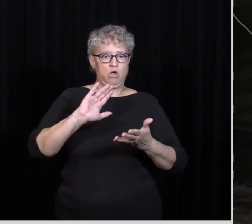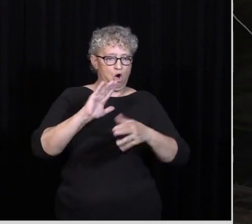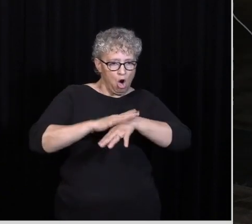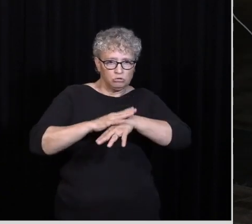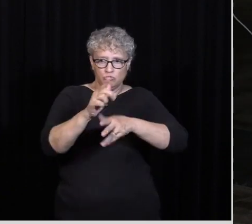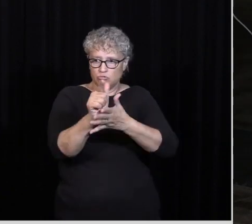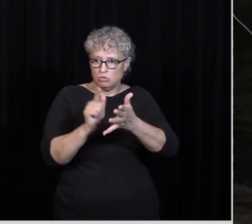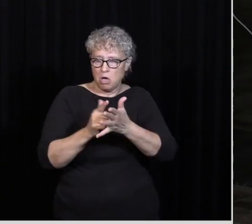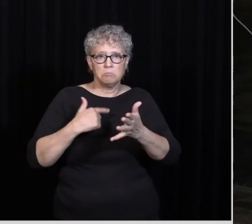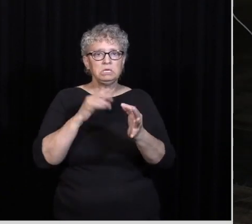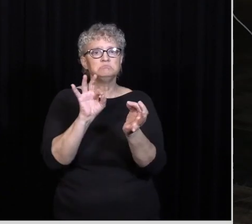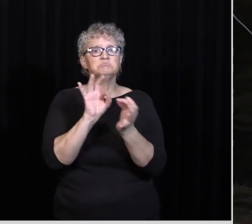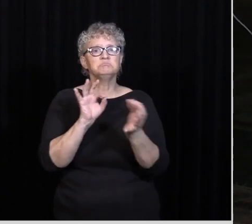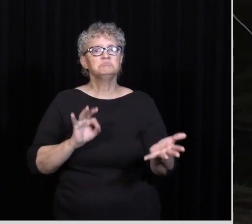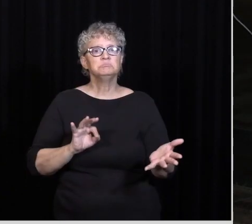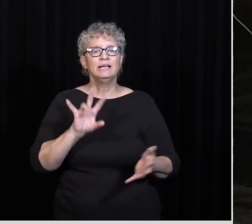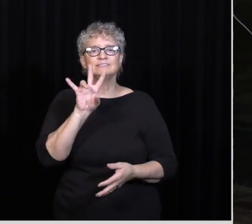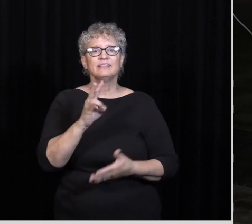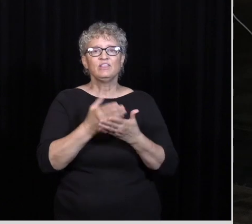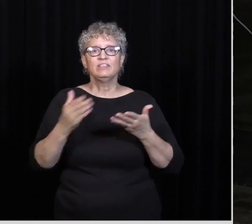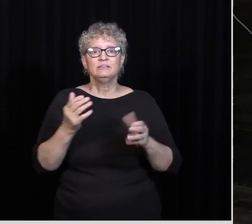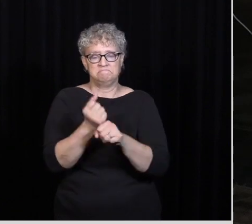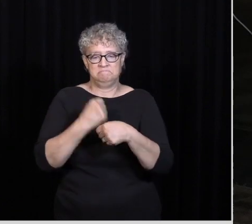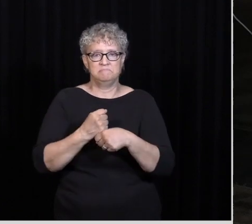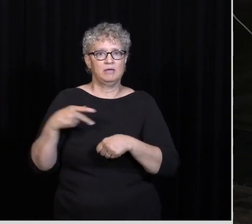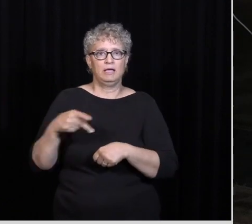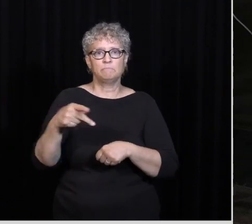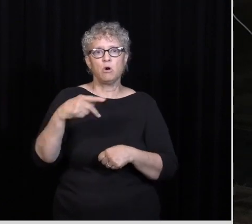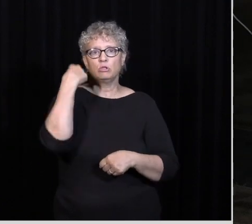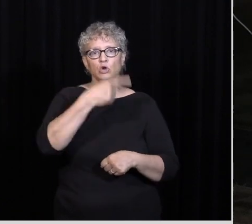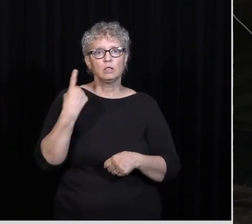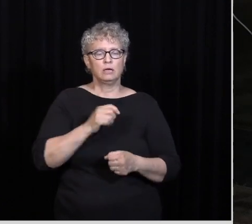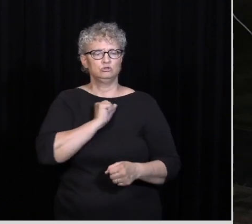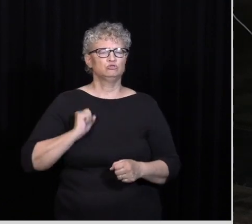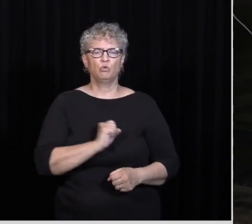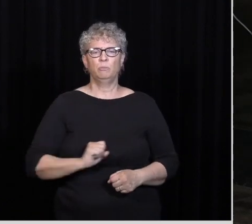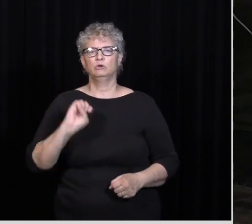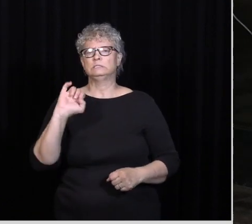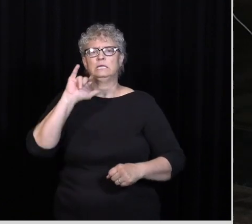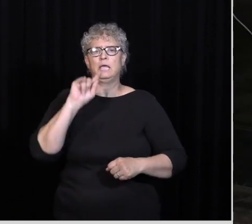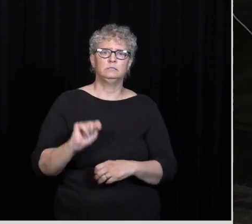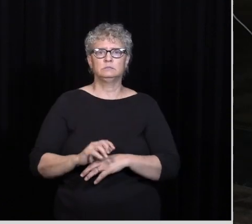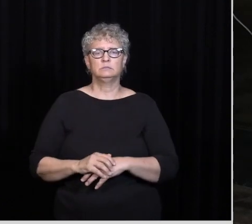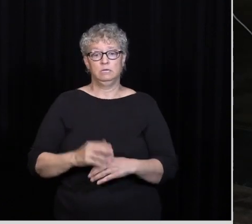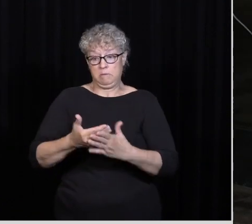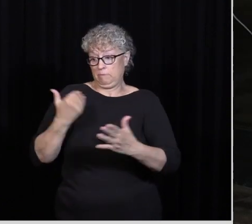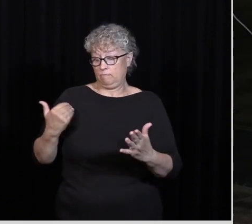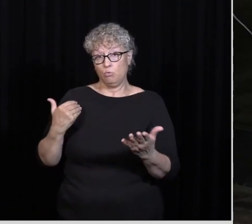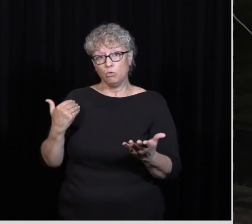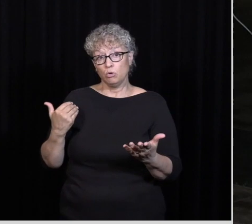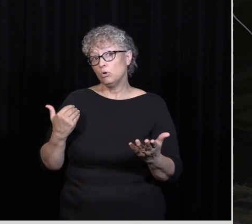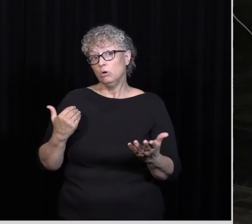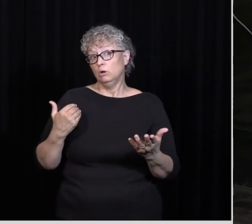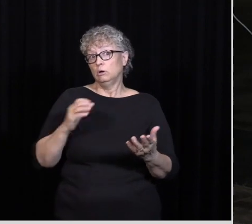Faultless Seven things Make Paul Make Paul Just look like Super saint Check it out Before Christ Paul relied on